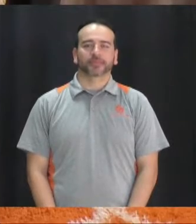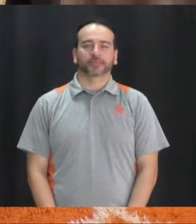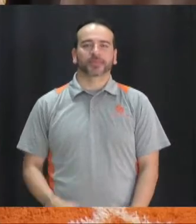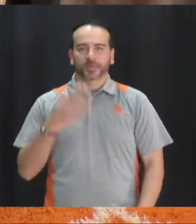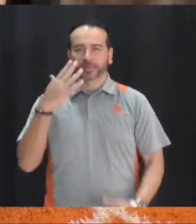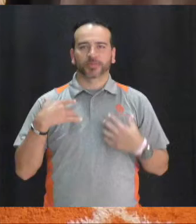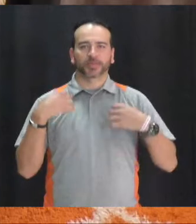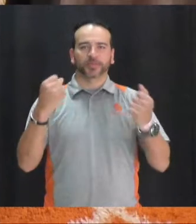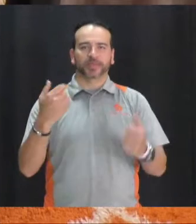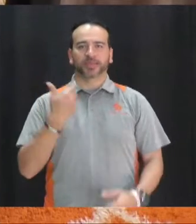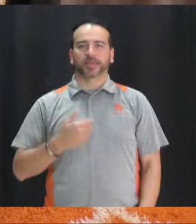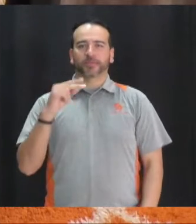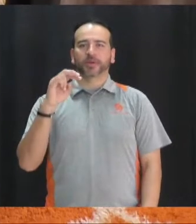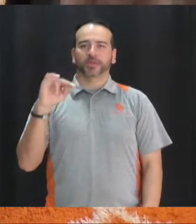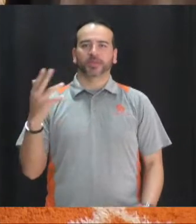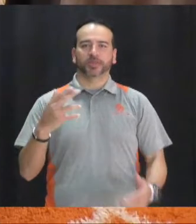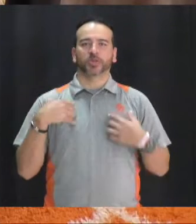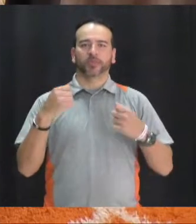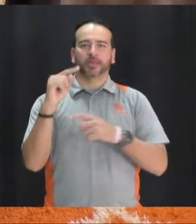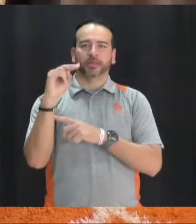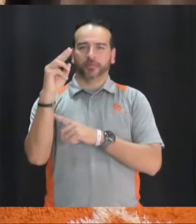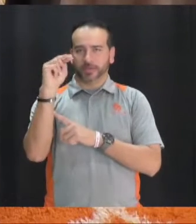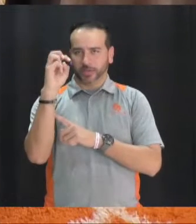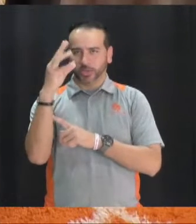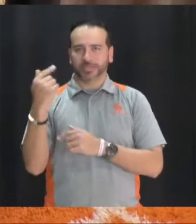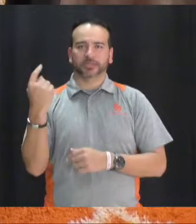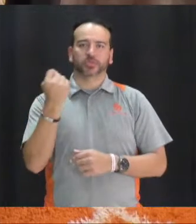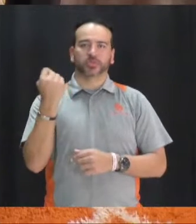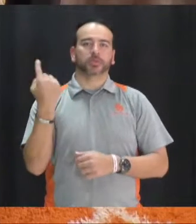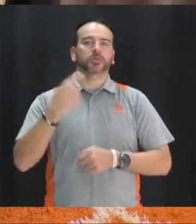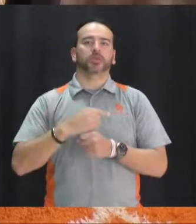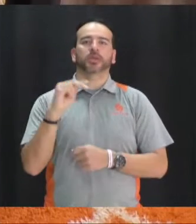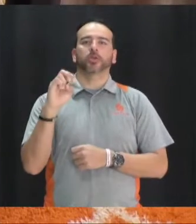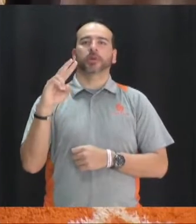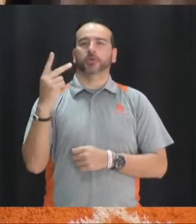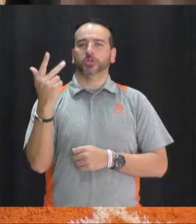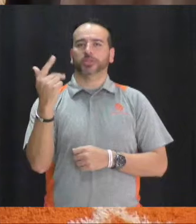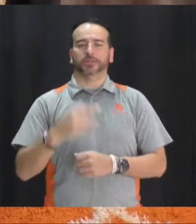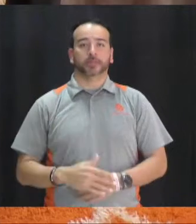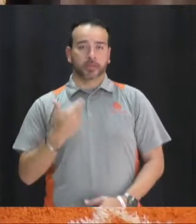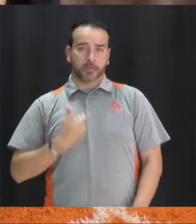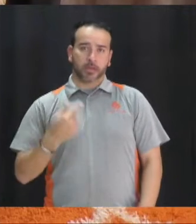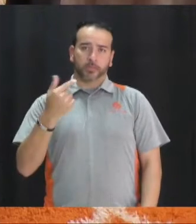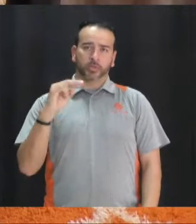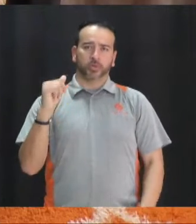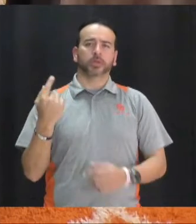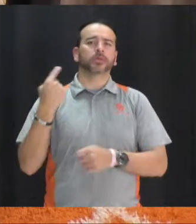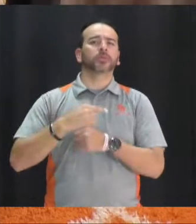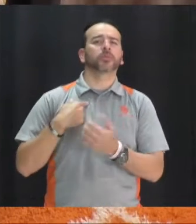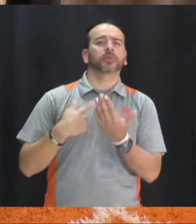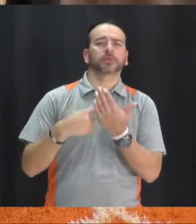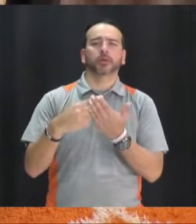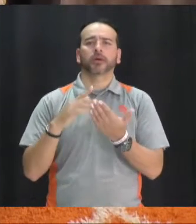Good morning Braves. I'm Anthony and here's your Brave TV news this Tuesday. Today is November 13th. And I'm Georgia. Today we're talking